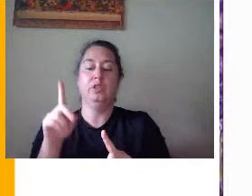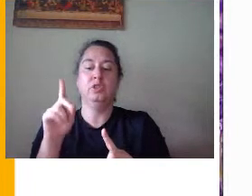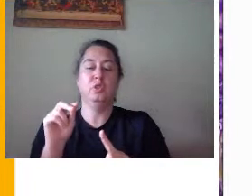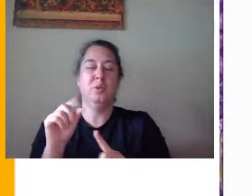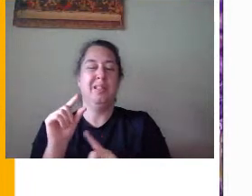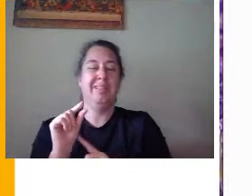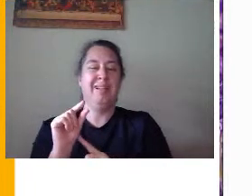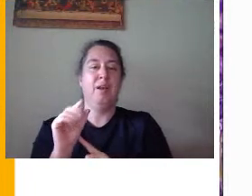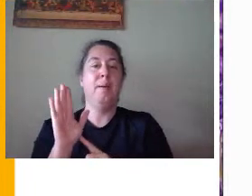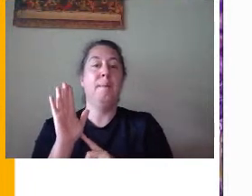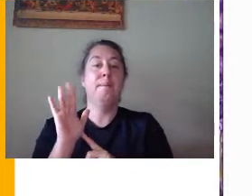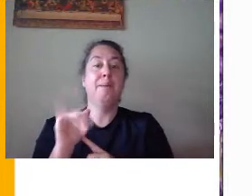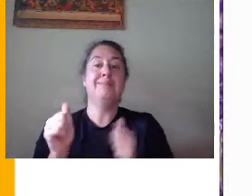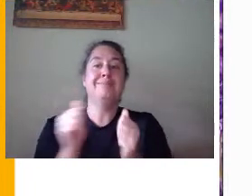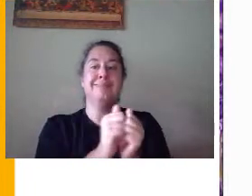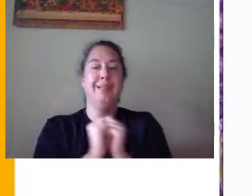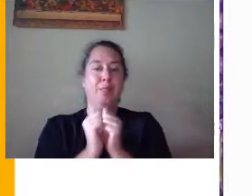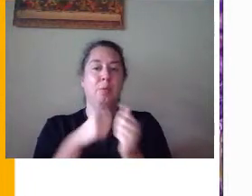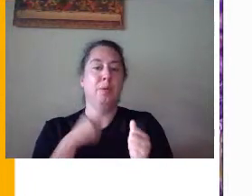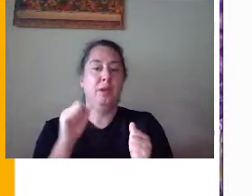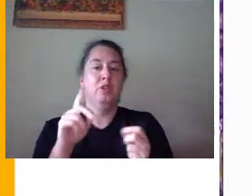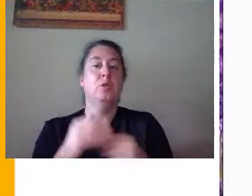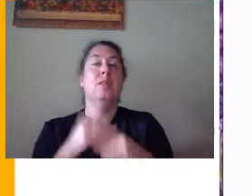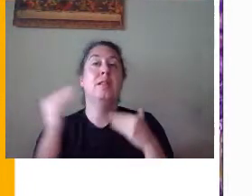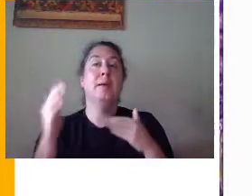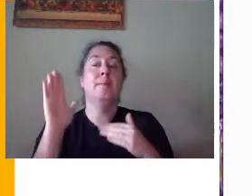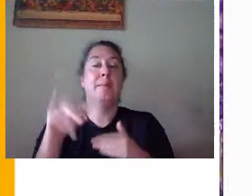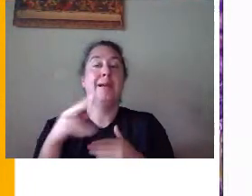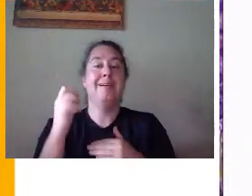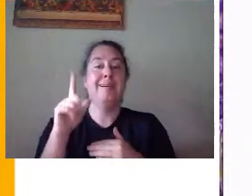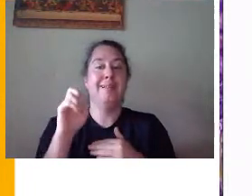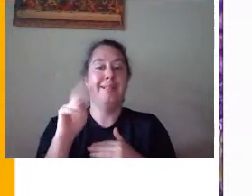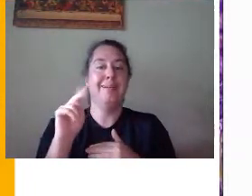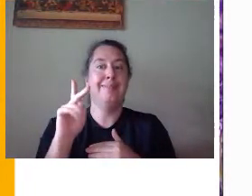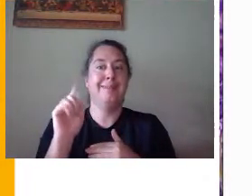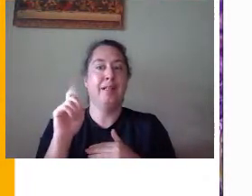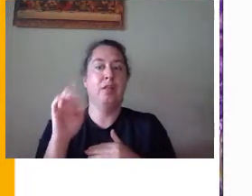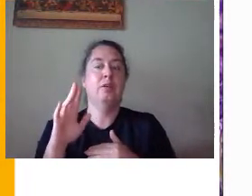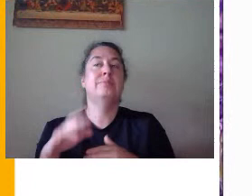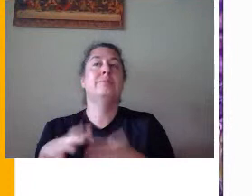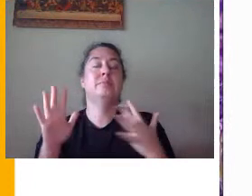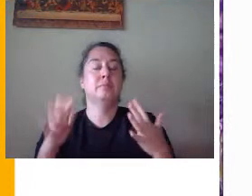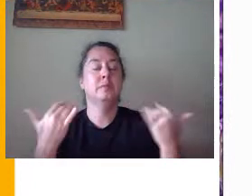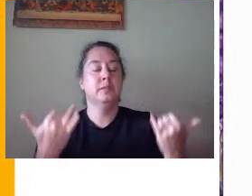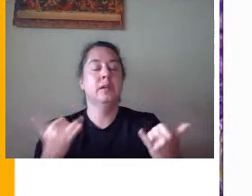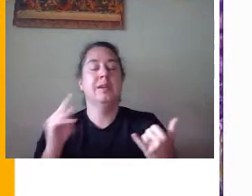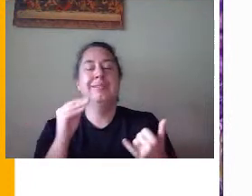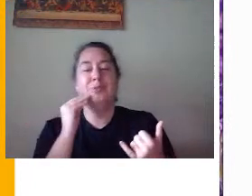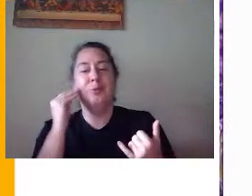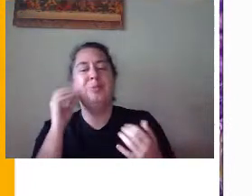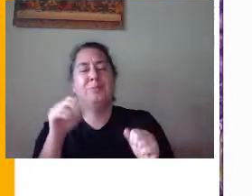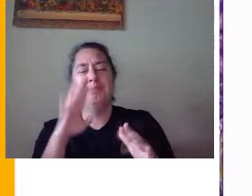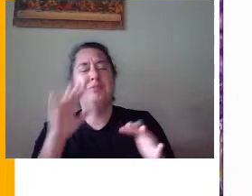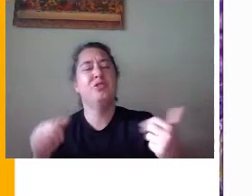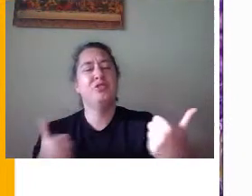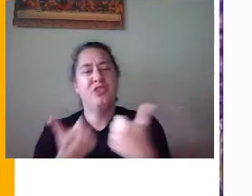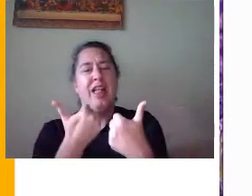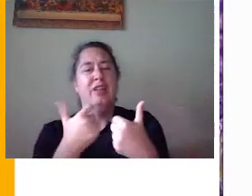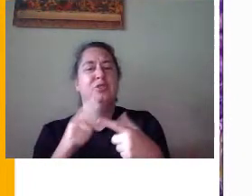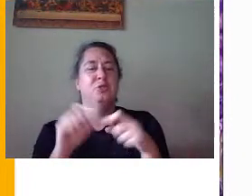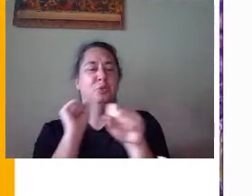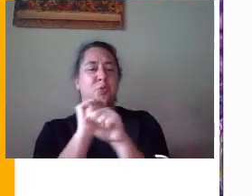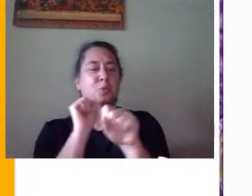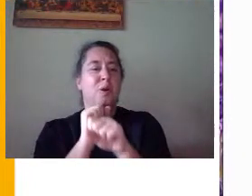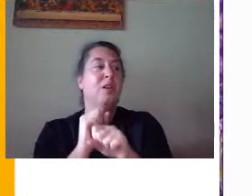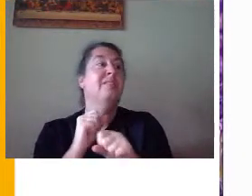much by Helen Keller. Working digitally, living at home digitally can be a challenge, especially for those of us who were